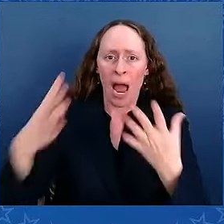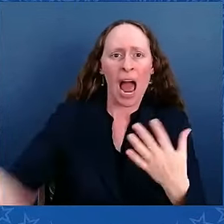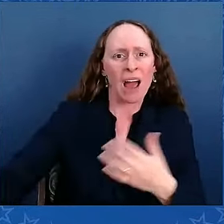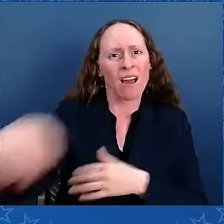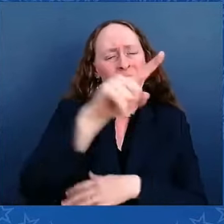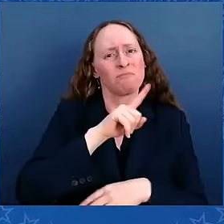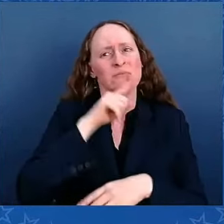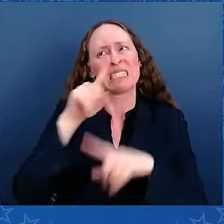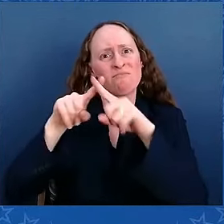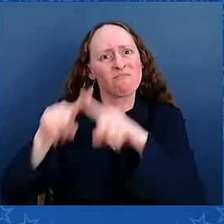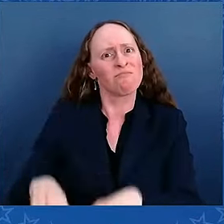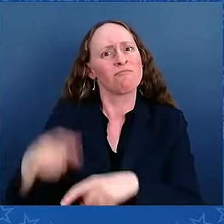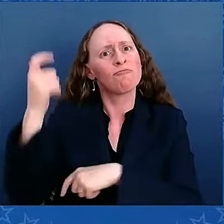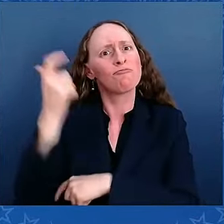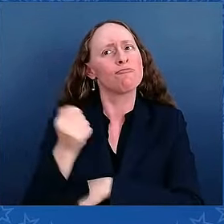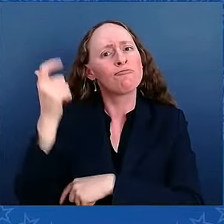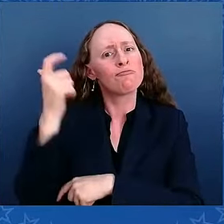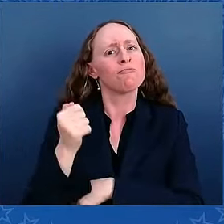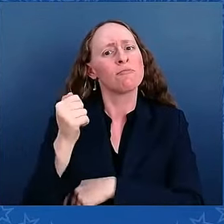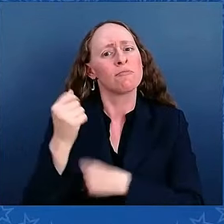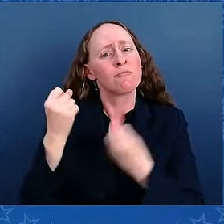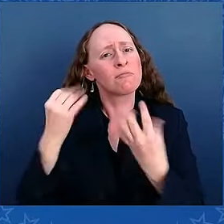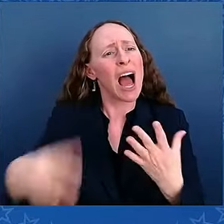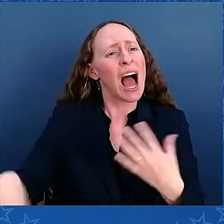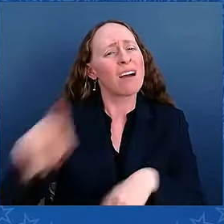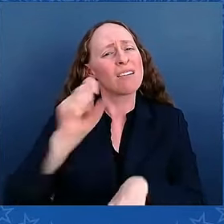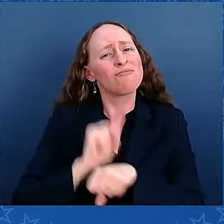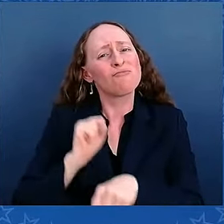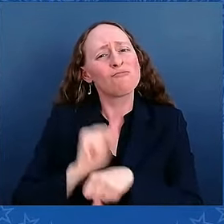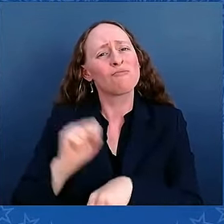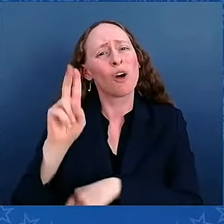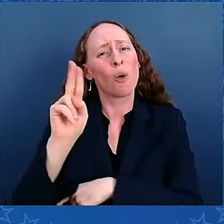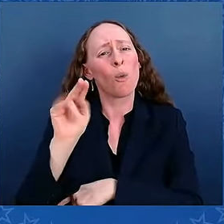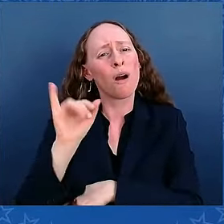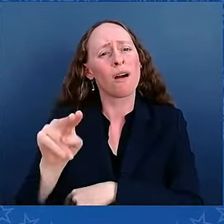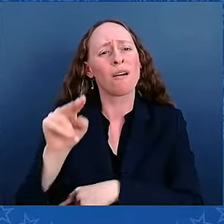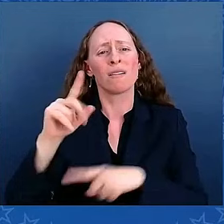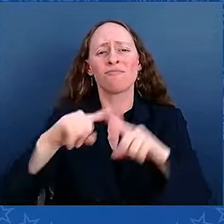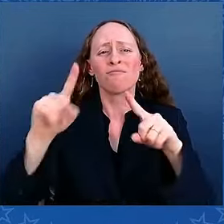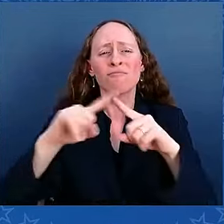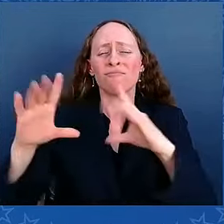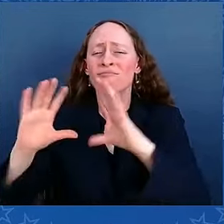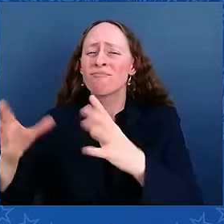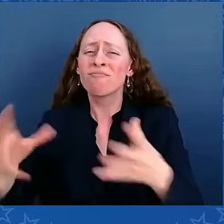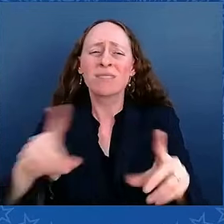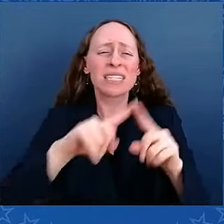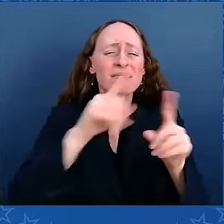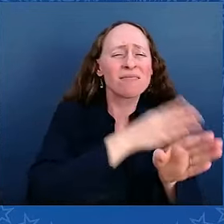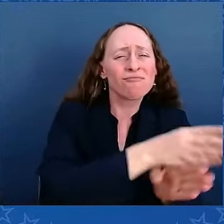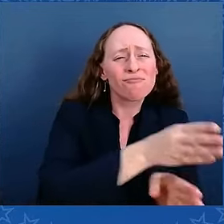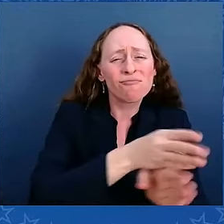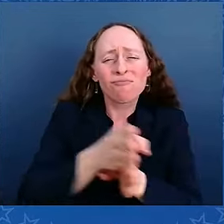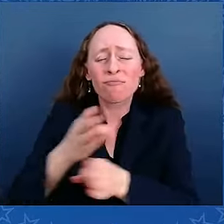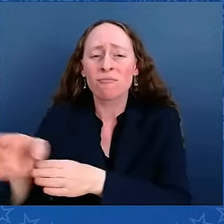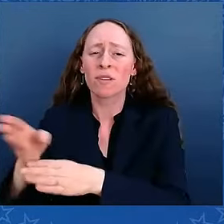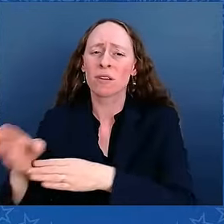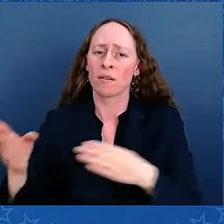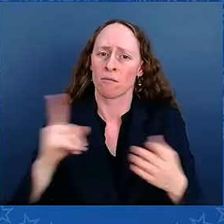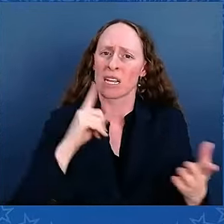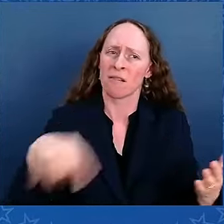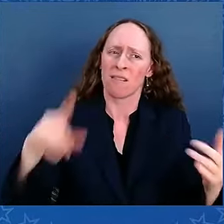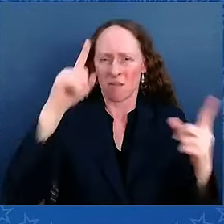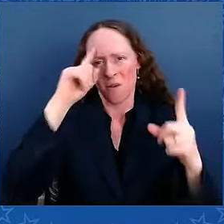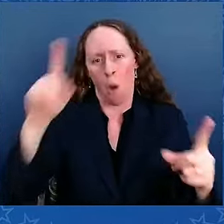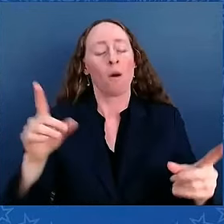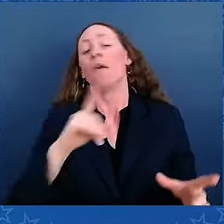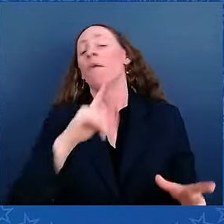bricklayers to teamsters to sheet metal workers and many of the other trades. So I personally thought I was never going to get this pension back.